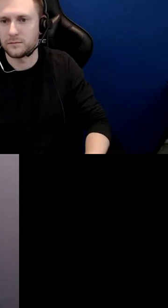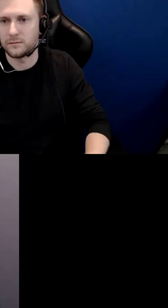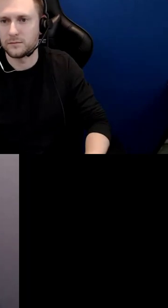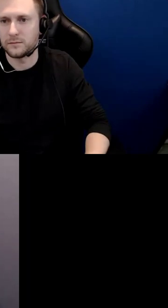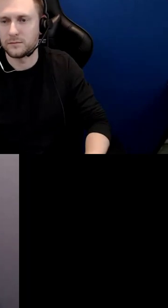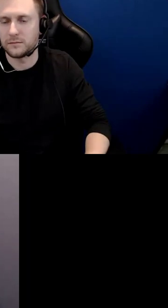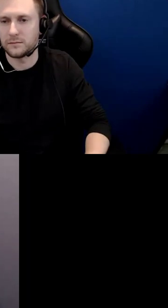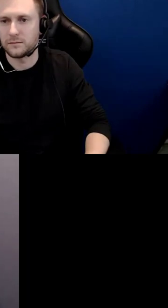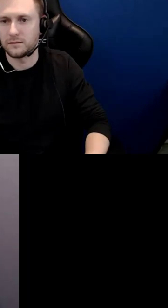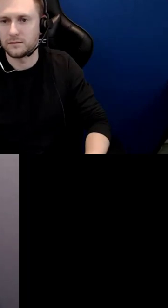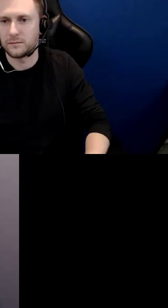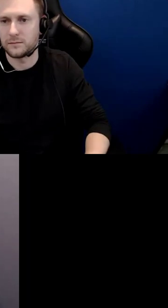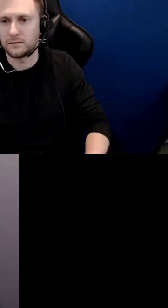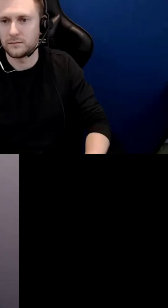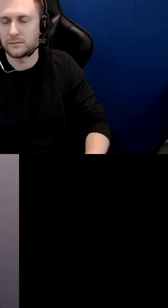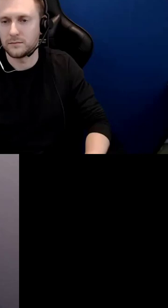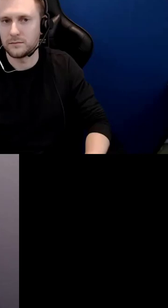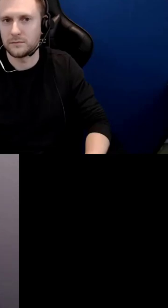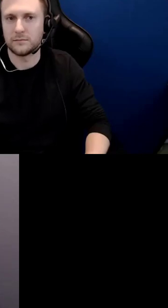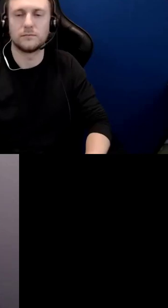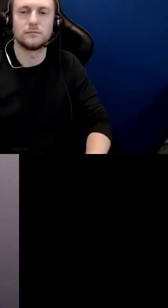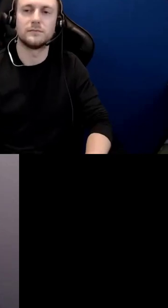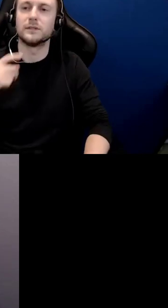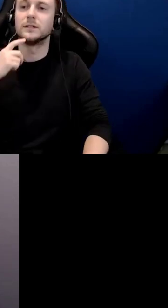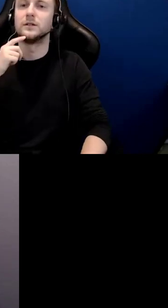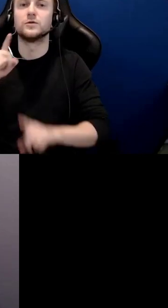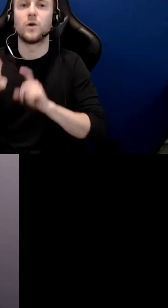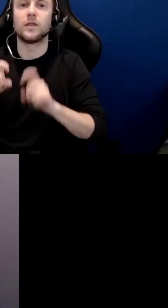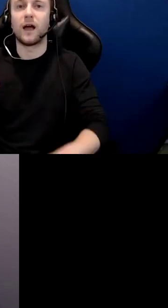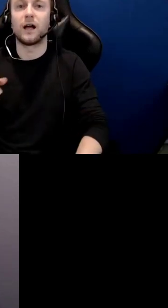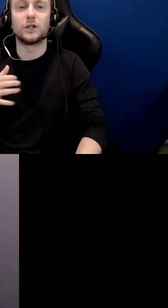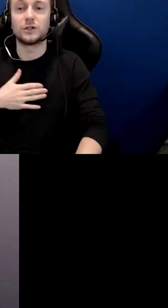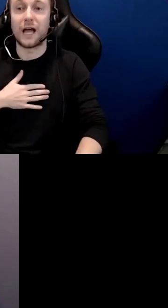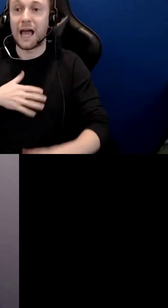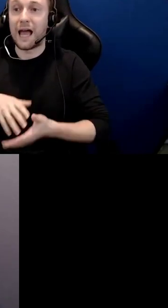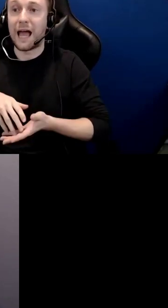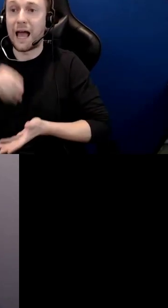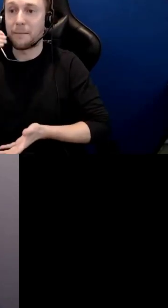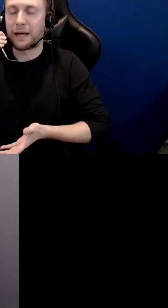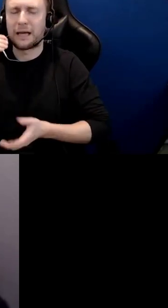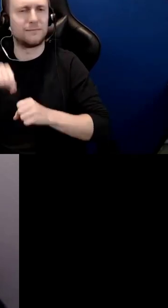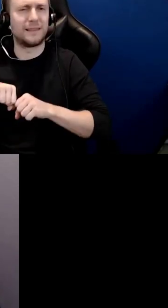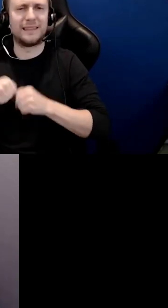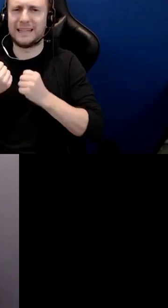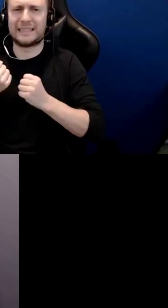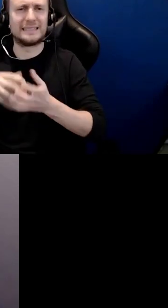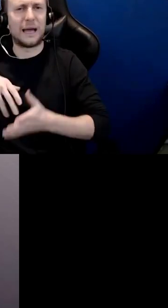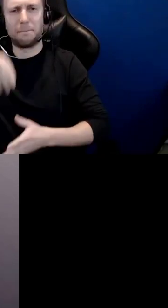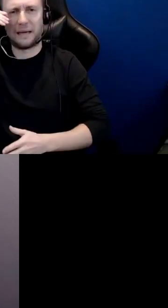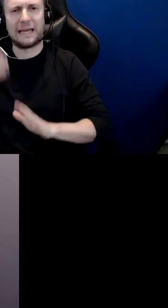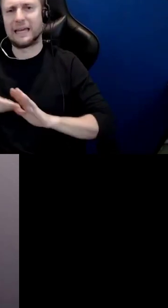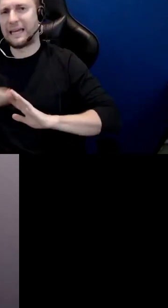didn't even realize i took as given perhaps but i've unlearned something today yes no or unsure